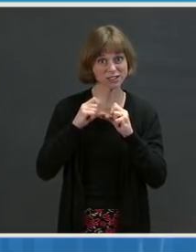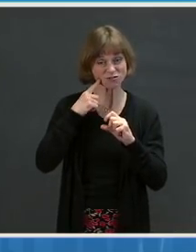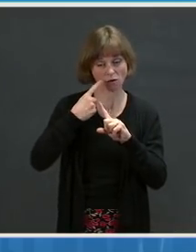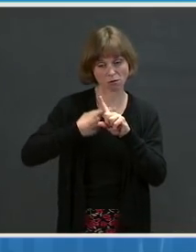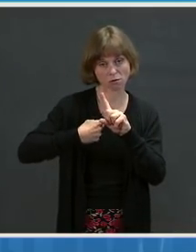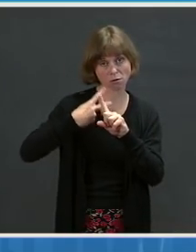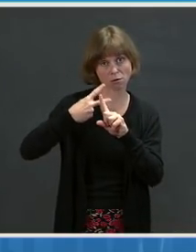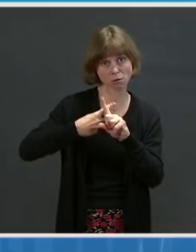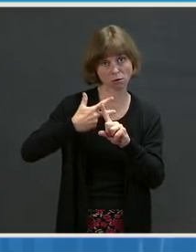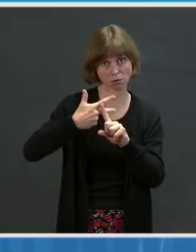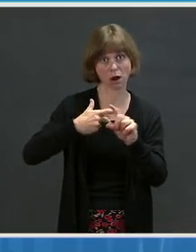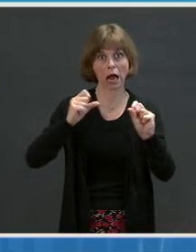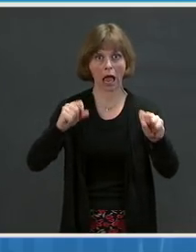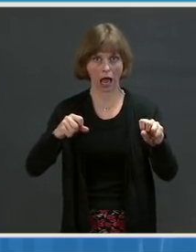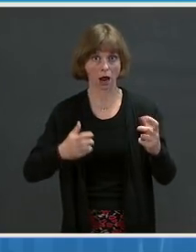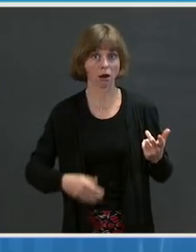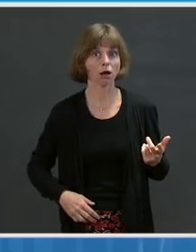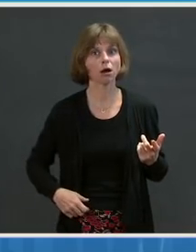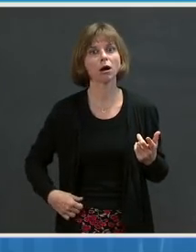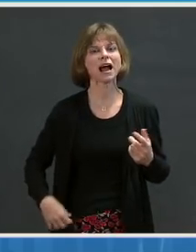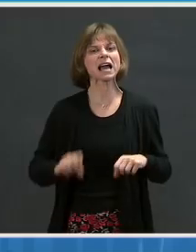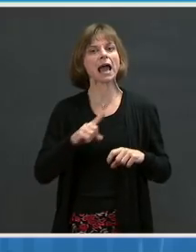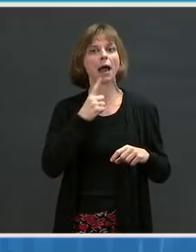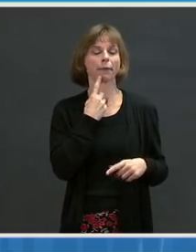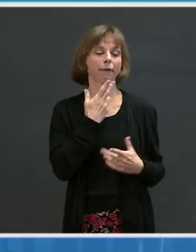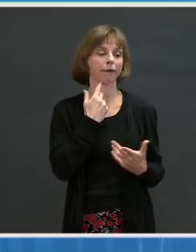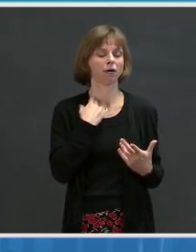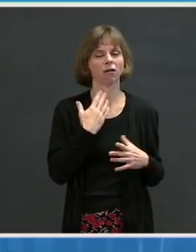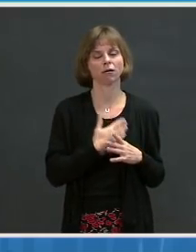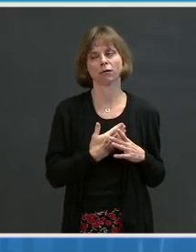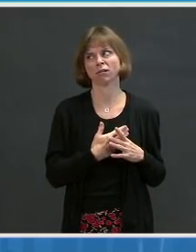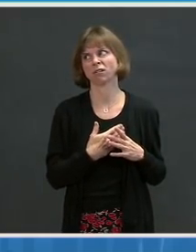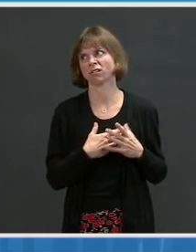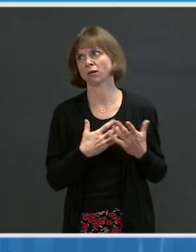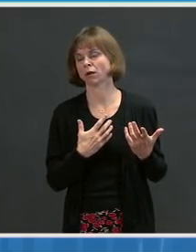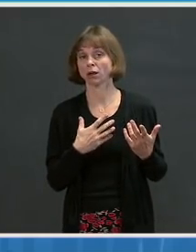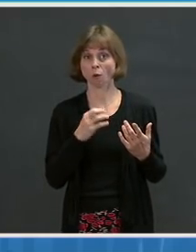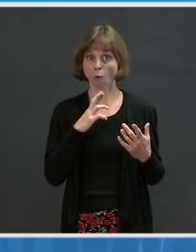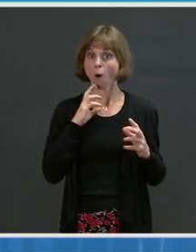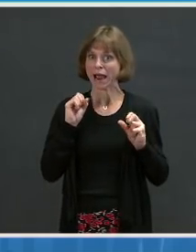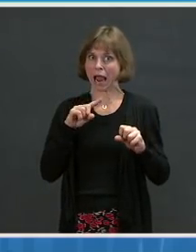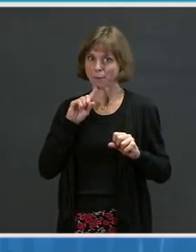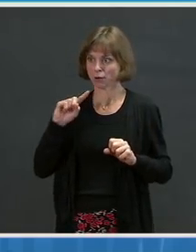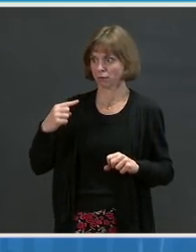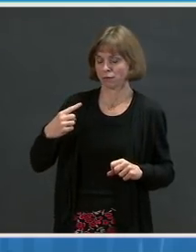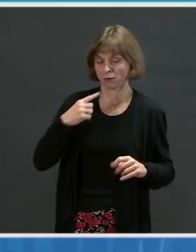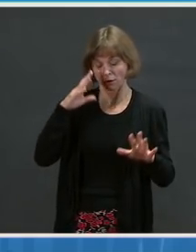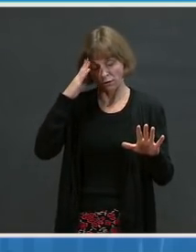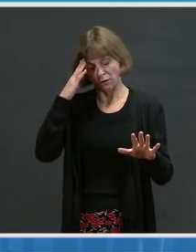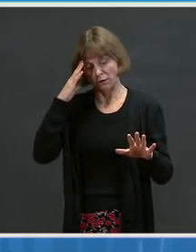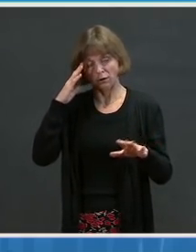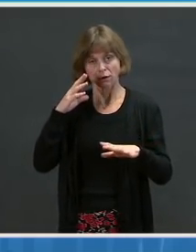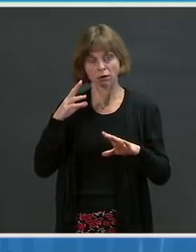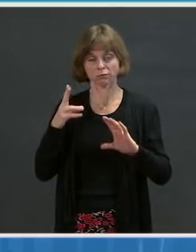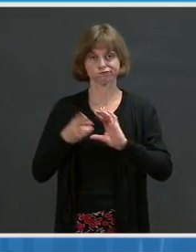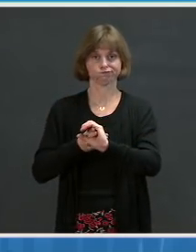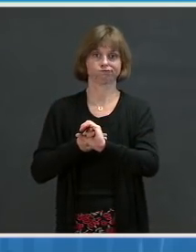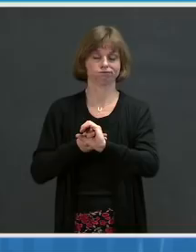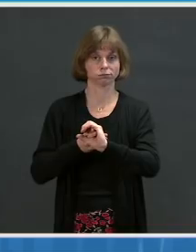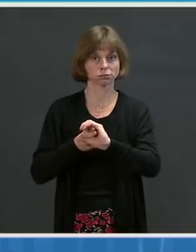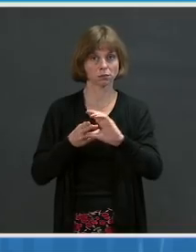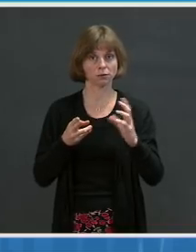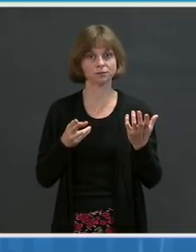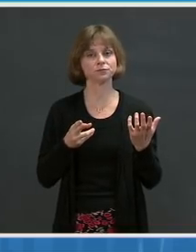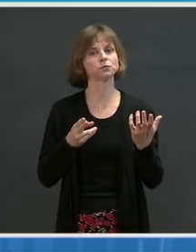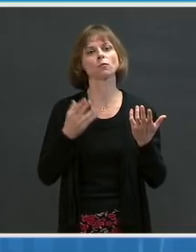range from mild, annoying, to actually quite incapacitating. The magnitude of the problem is